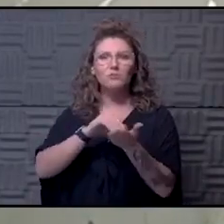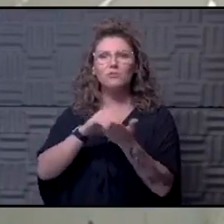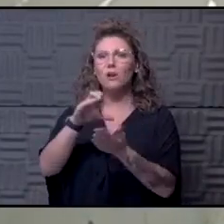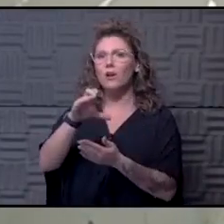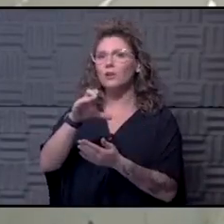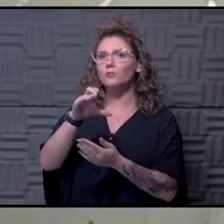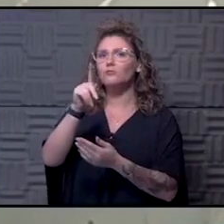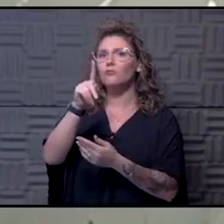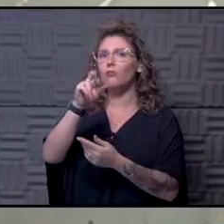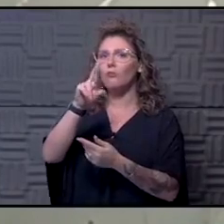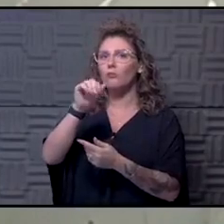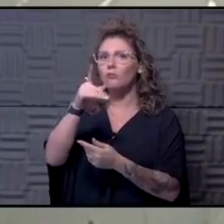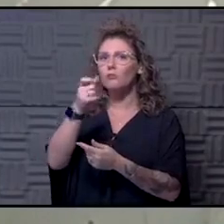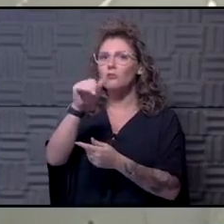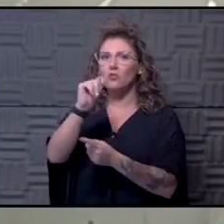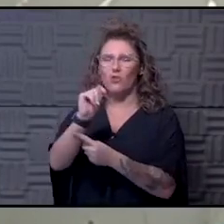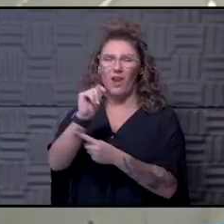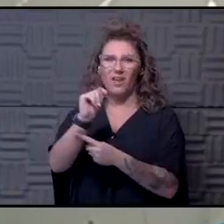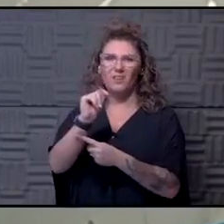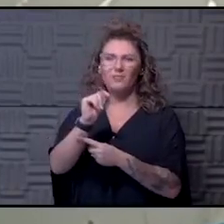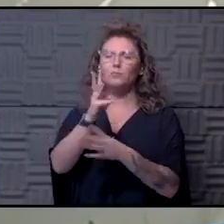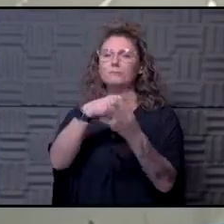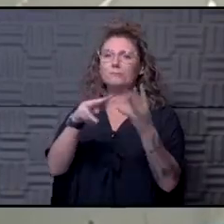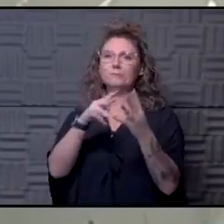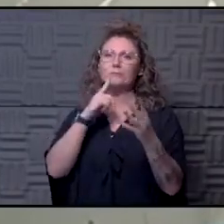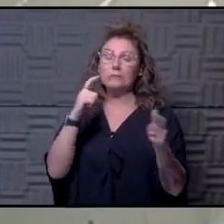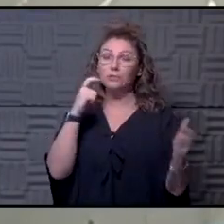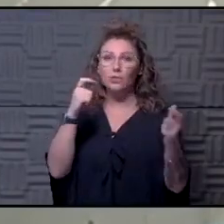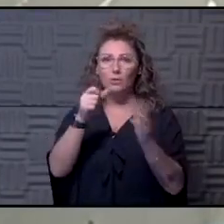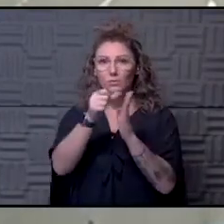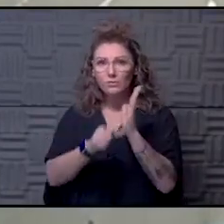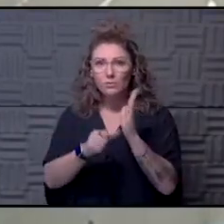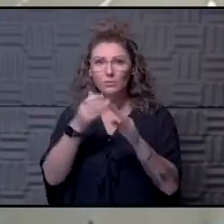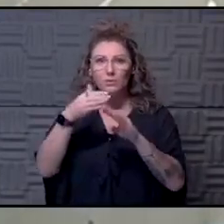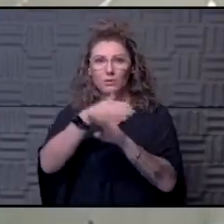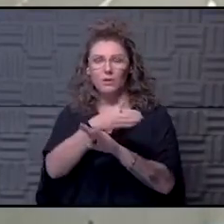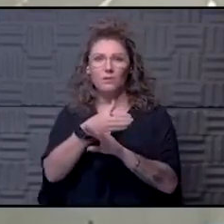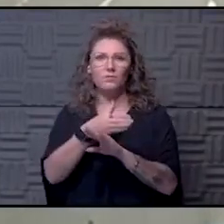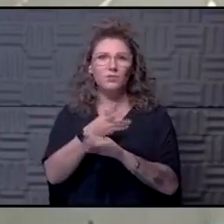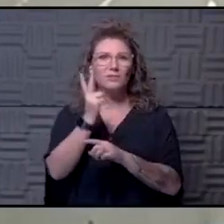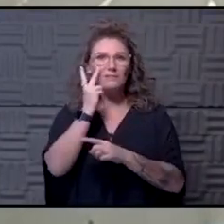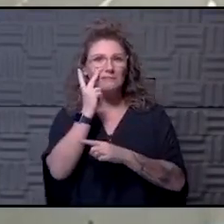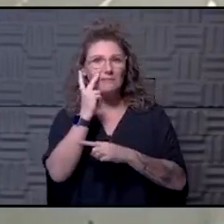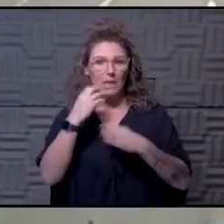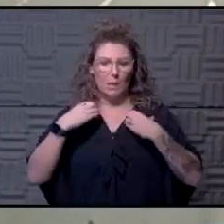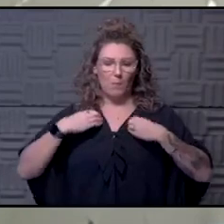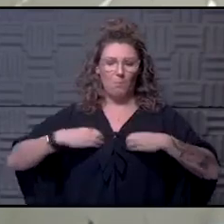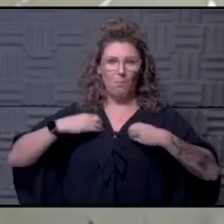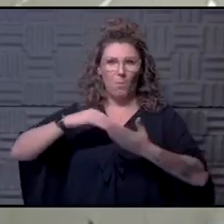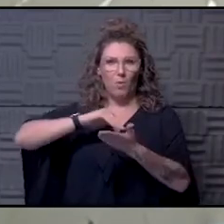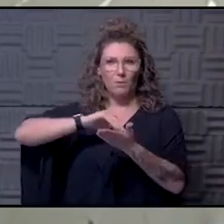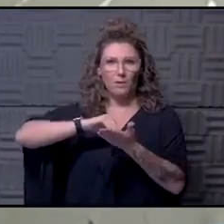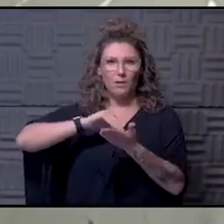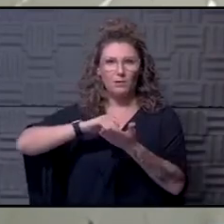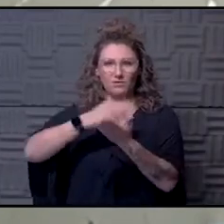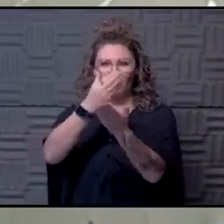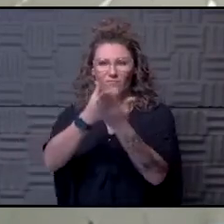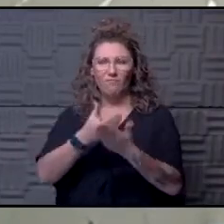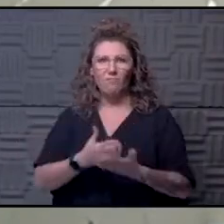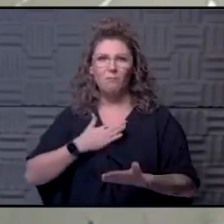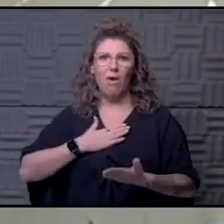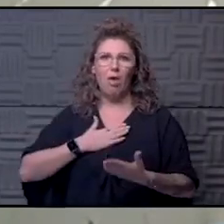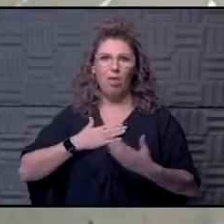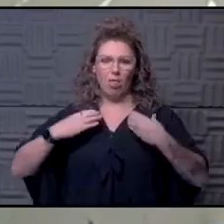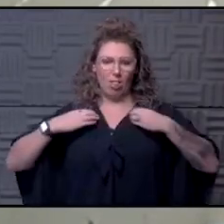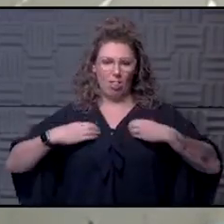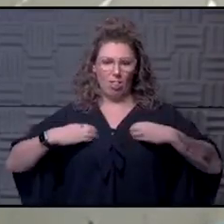scheduling a larger surgery after After we get in to see a pulmonologist and verify the lungs are